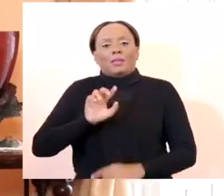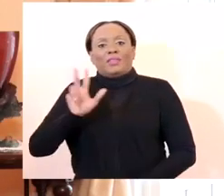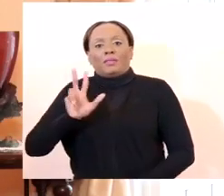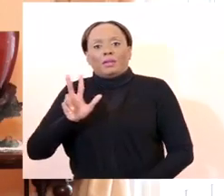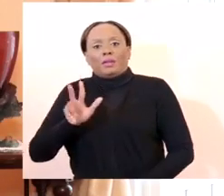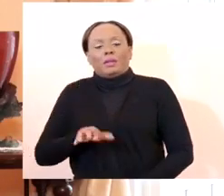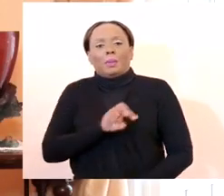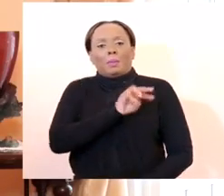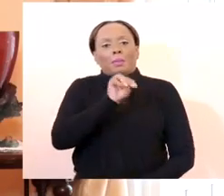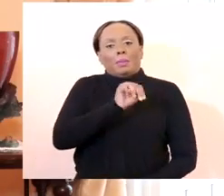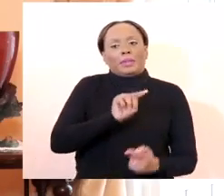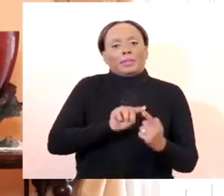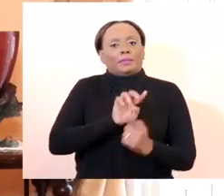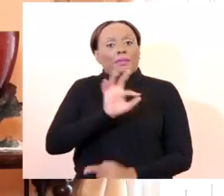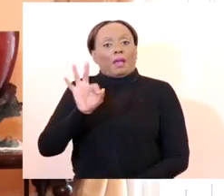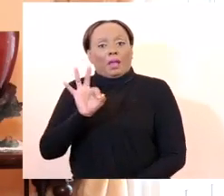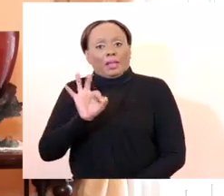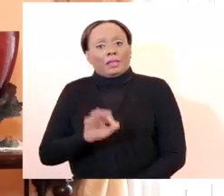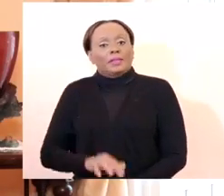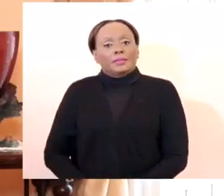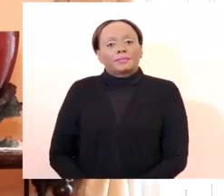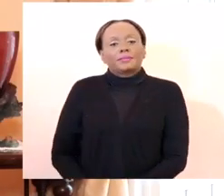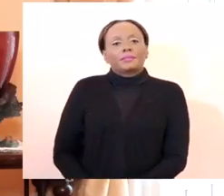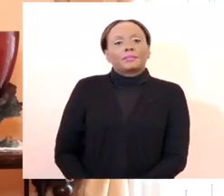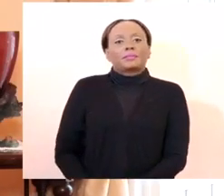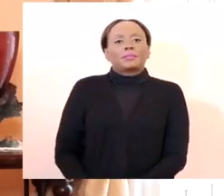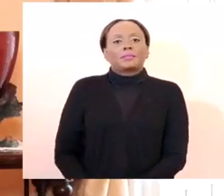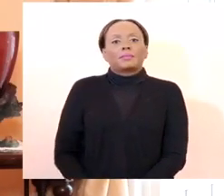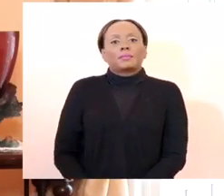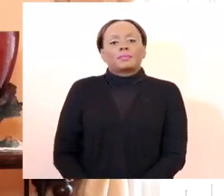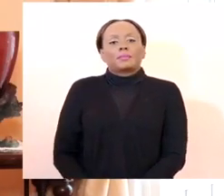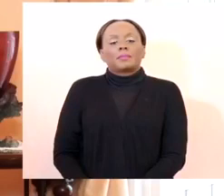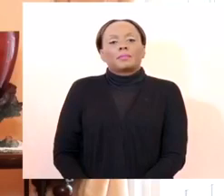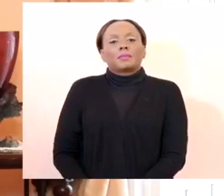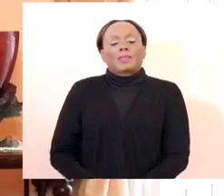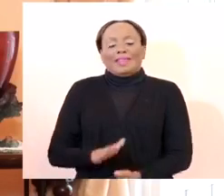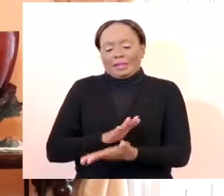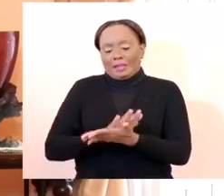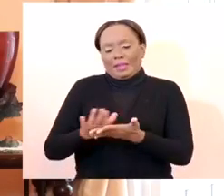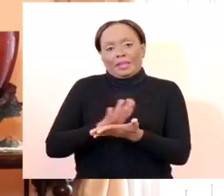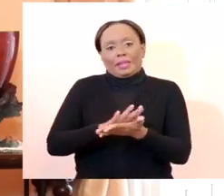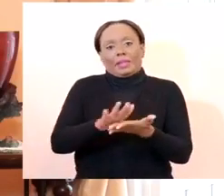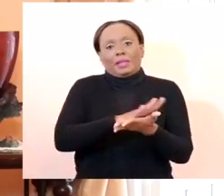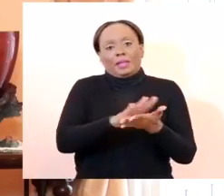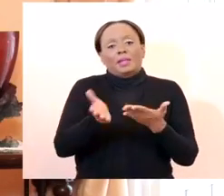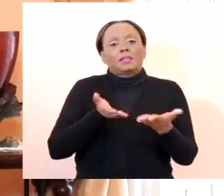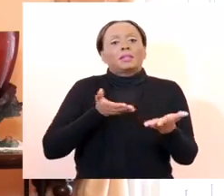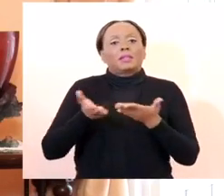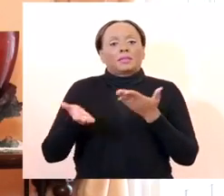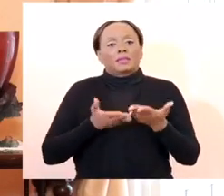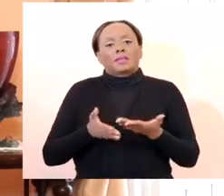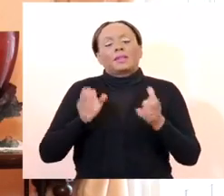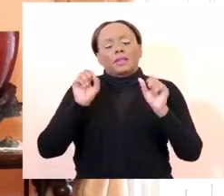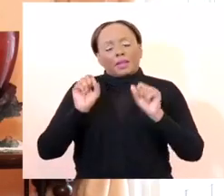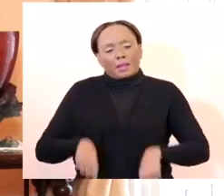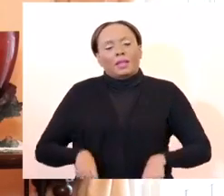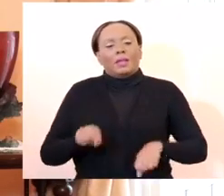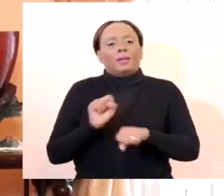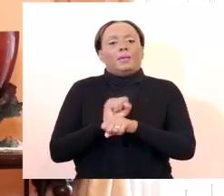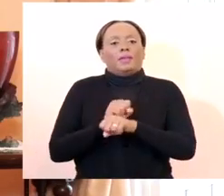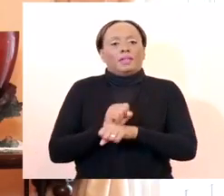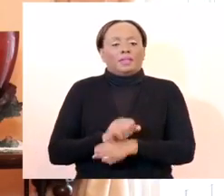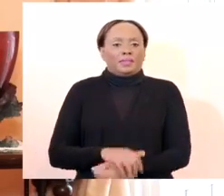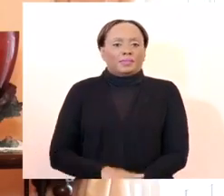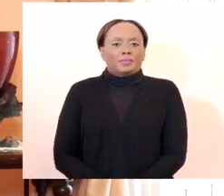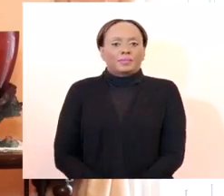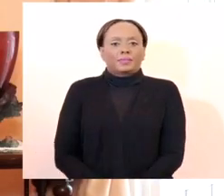Monday to Friday. Cleaning services will also be allowed to operate. It stands to reason that institutions